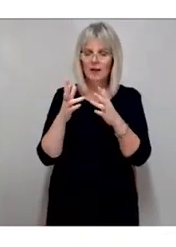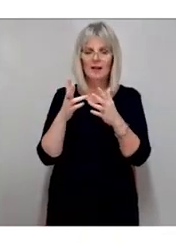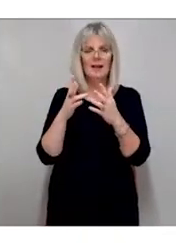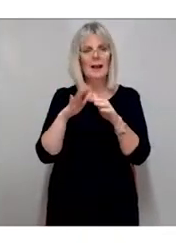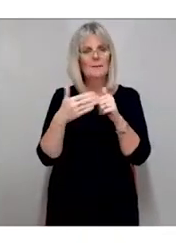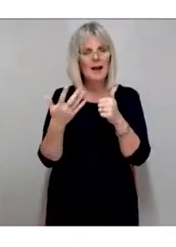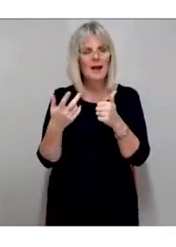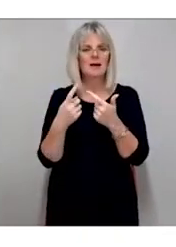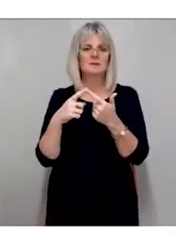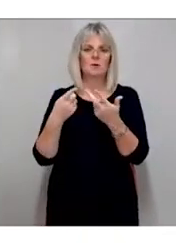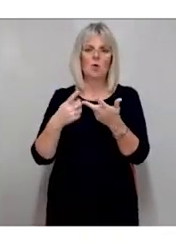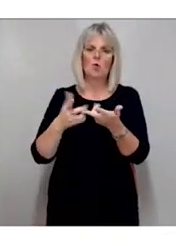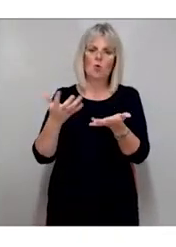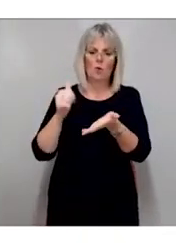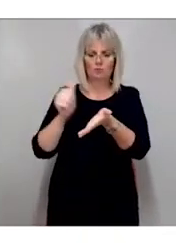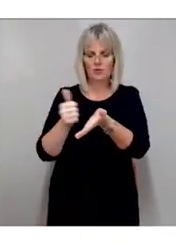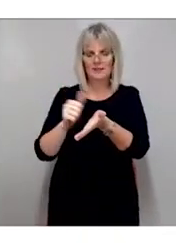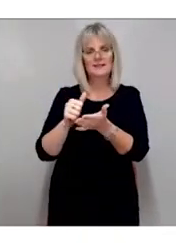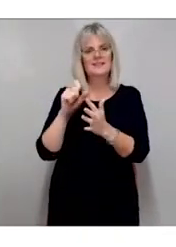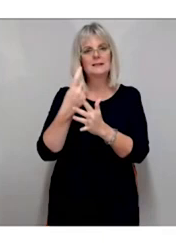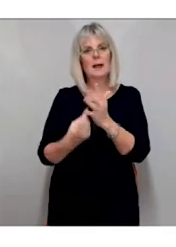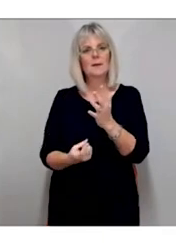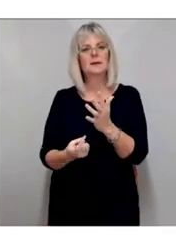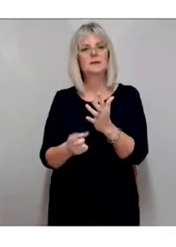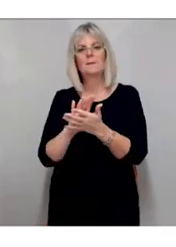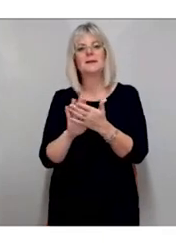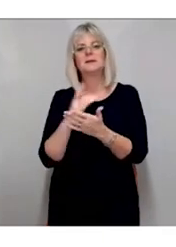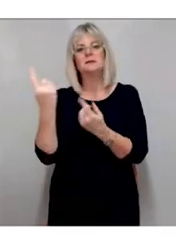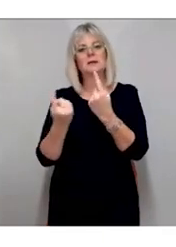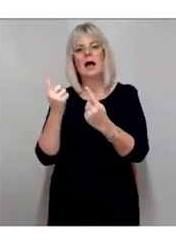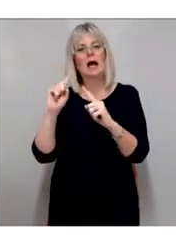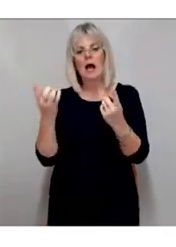physical disability that prevents them from holding and manipulating a book.